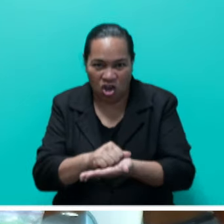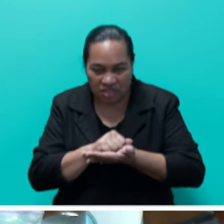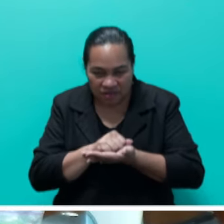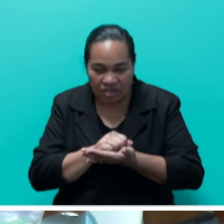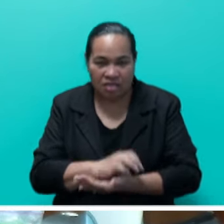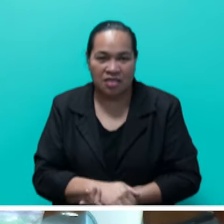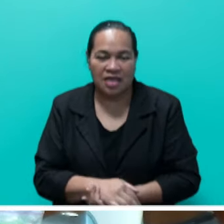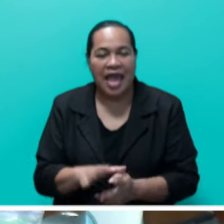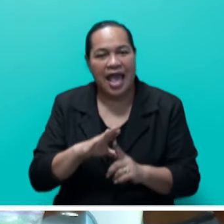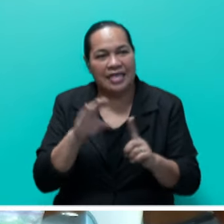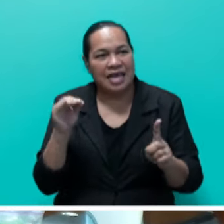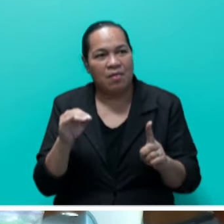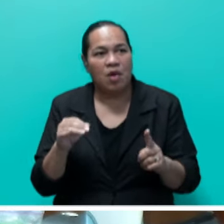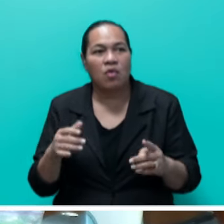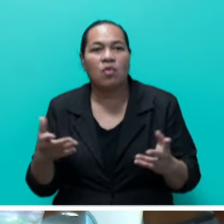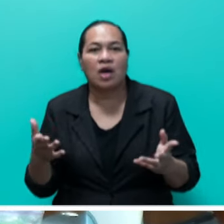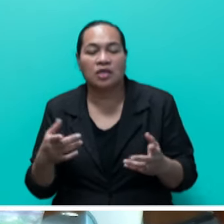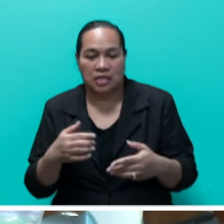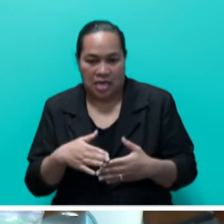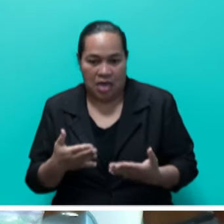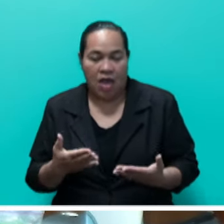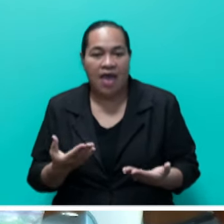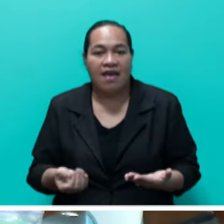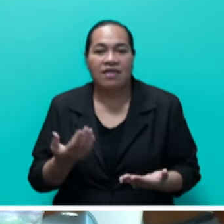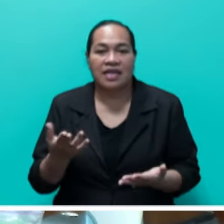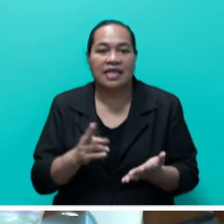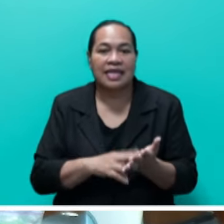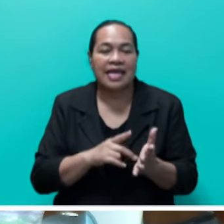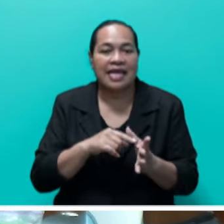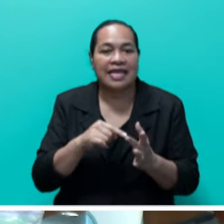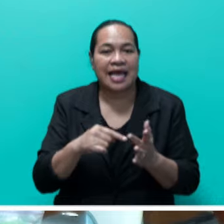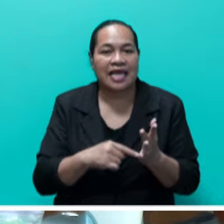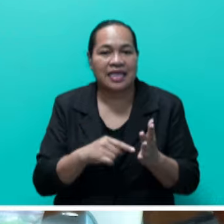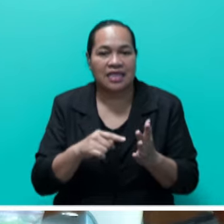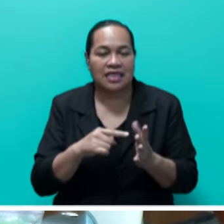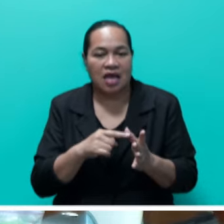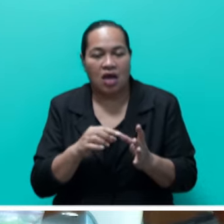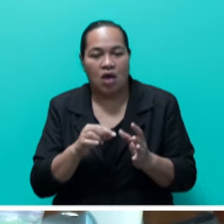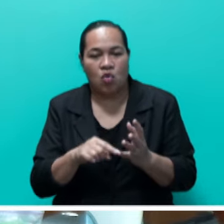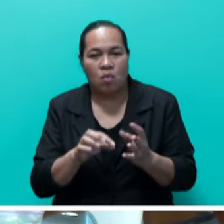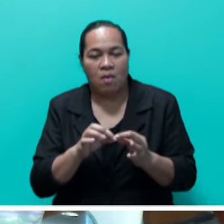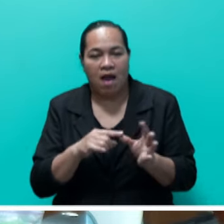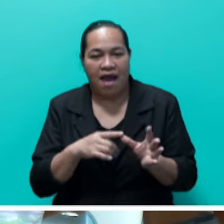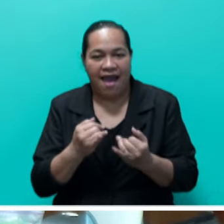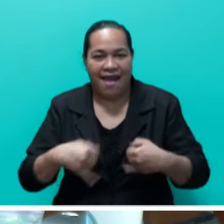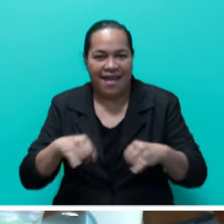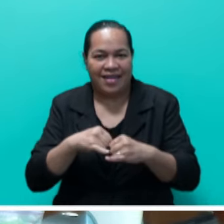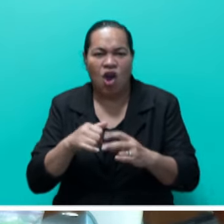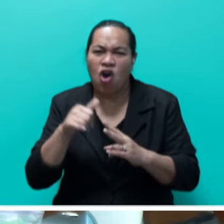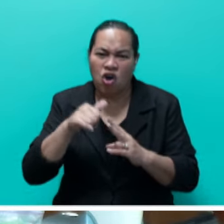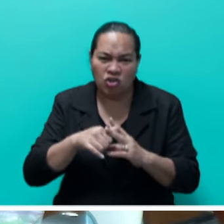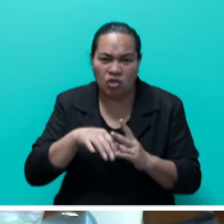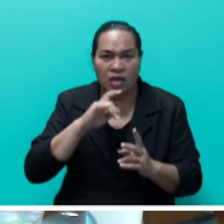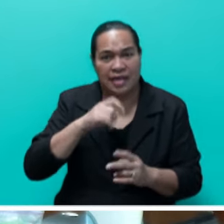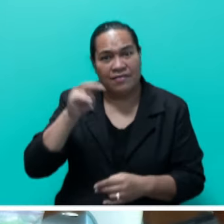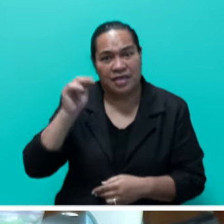for example, the one that we presently have in Naitomba Island. And, of course, when there is a need to